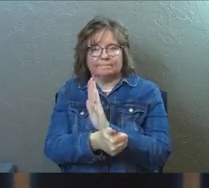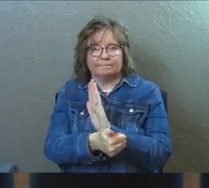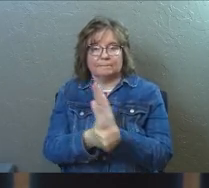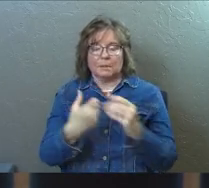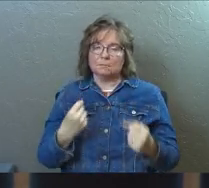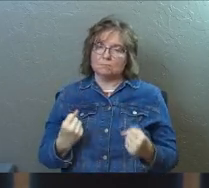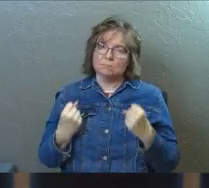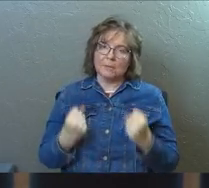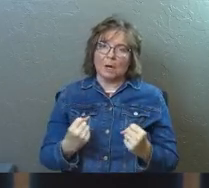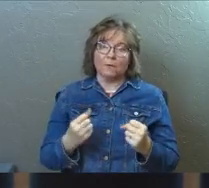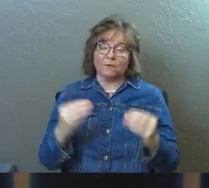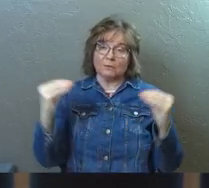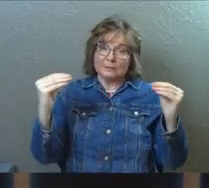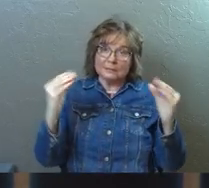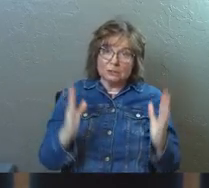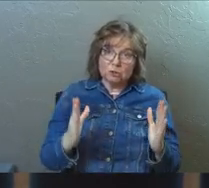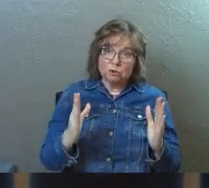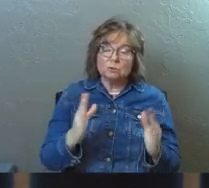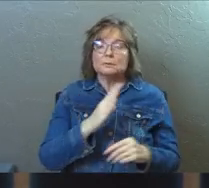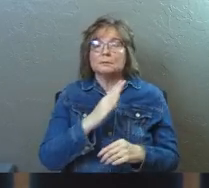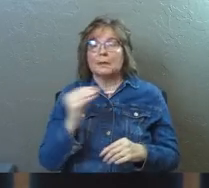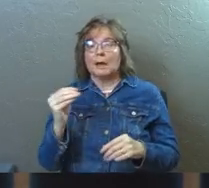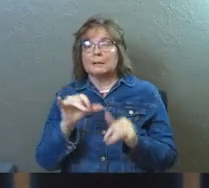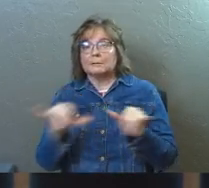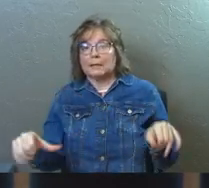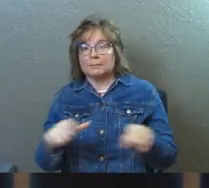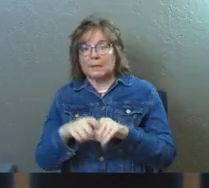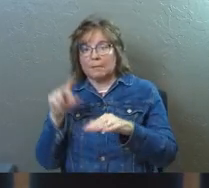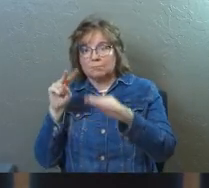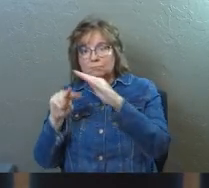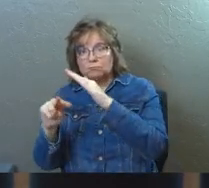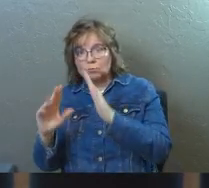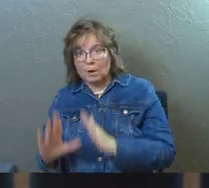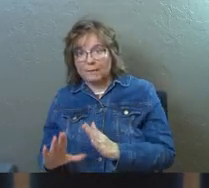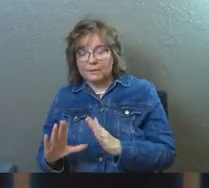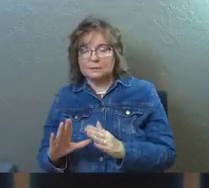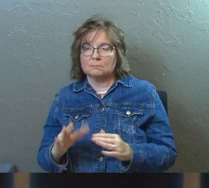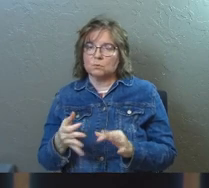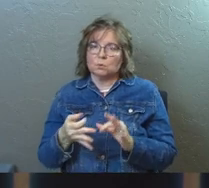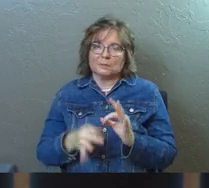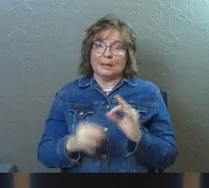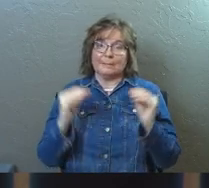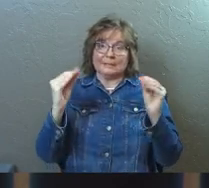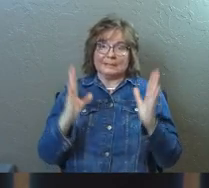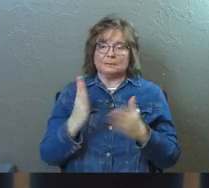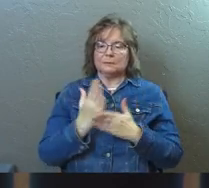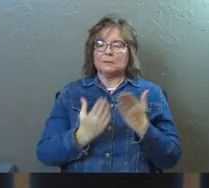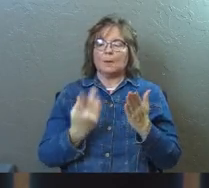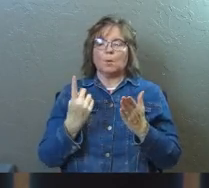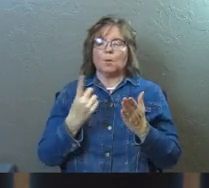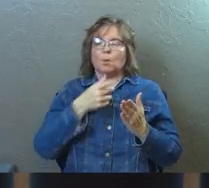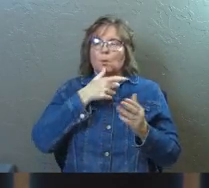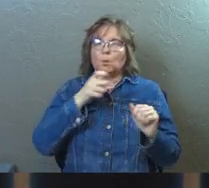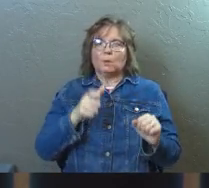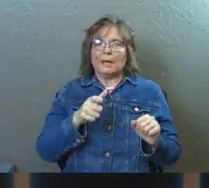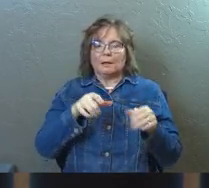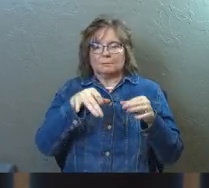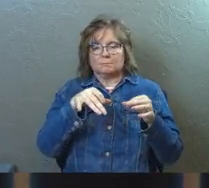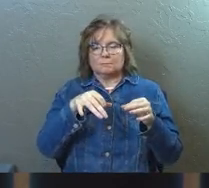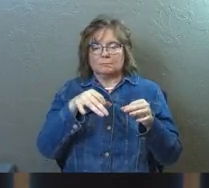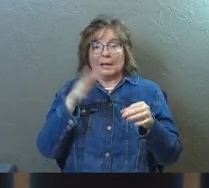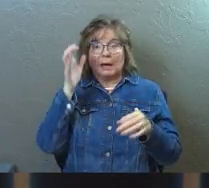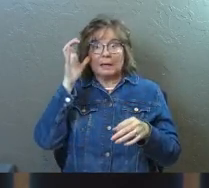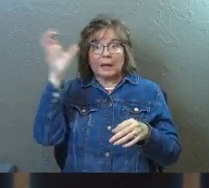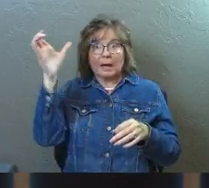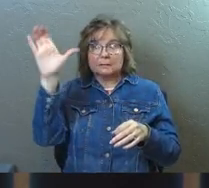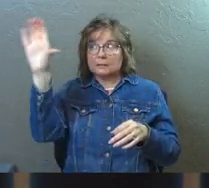prophets, teachers and prophets, just very simply, a teacher is someone who can explain